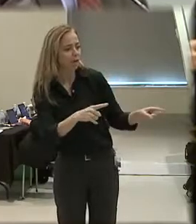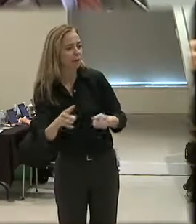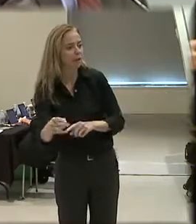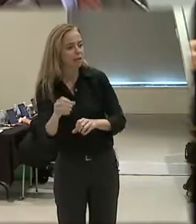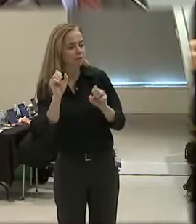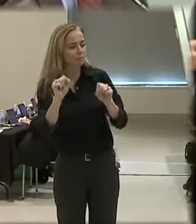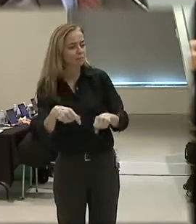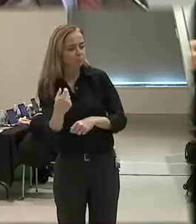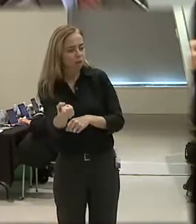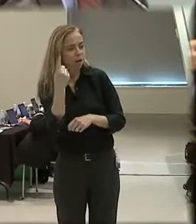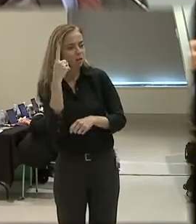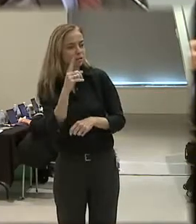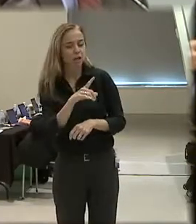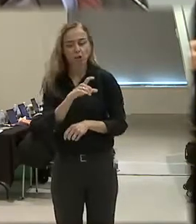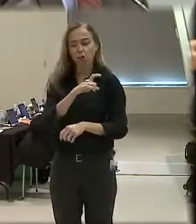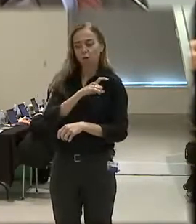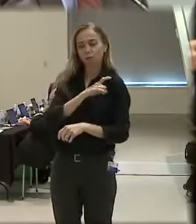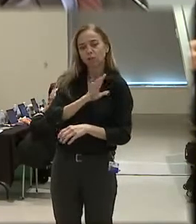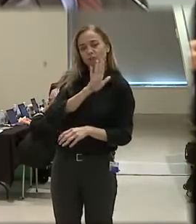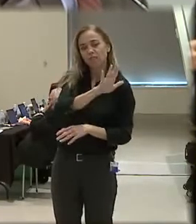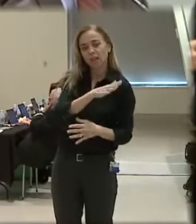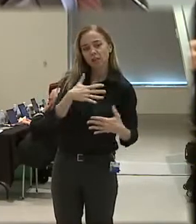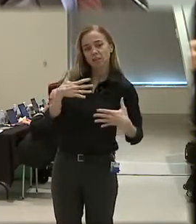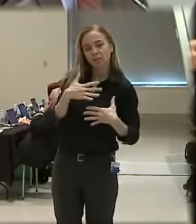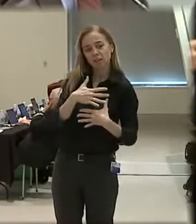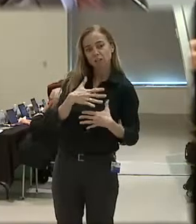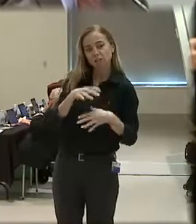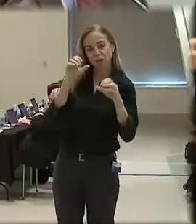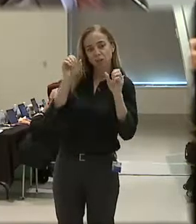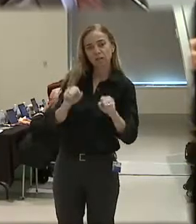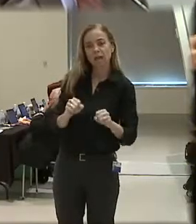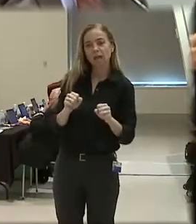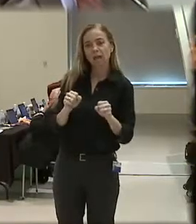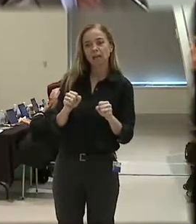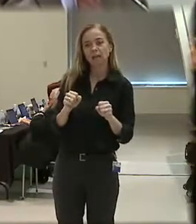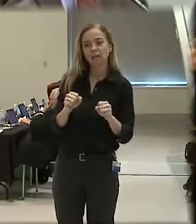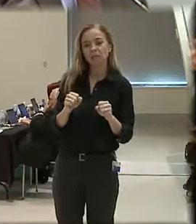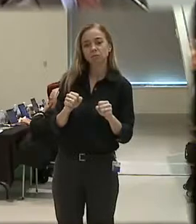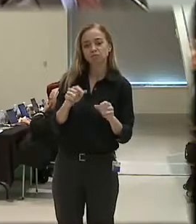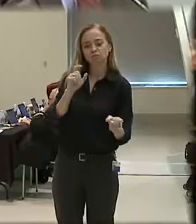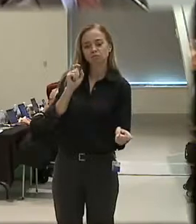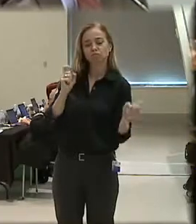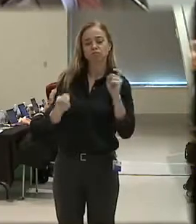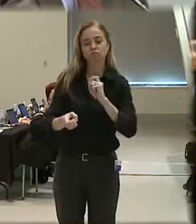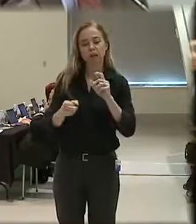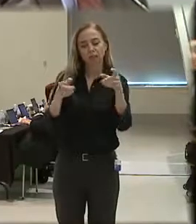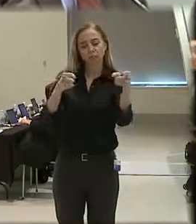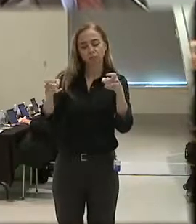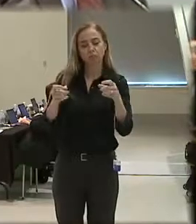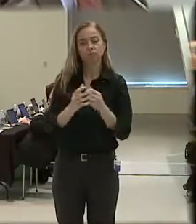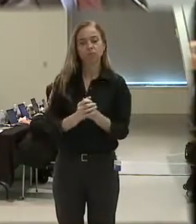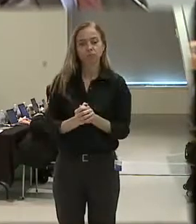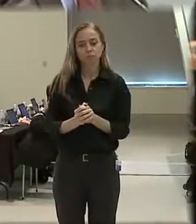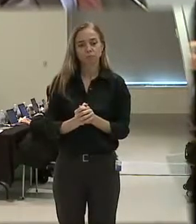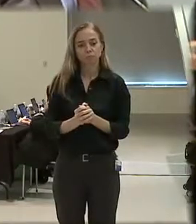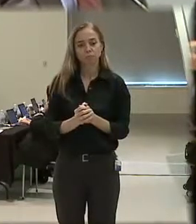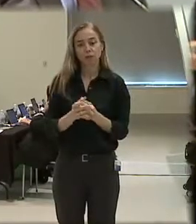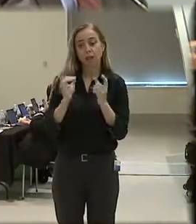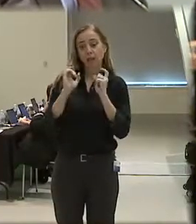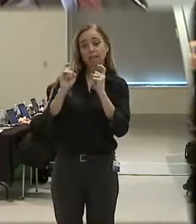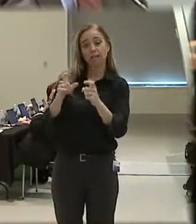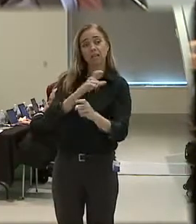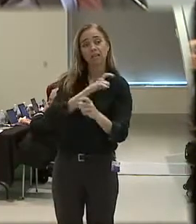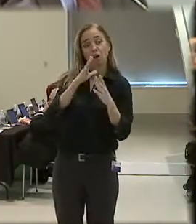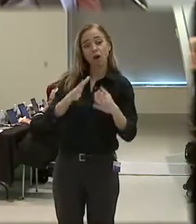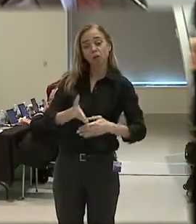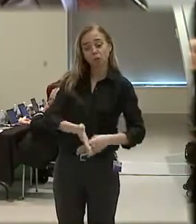understand your officers' fears so that you can ameliorate them and mitigate them and give your officers